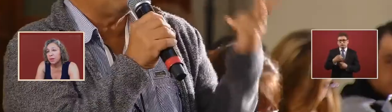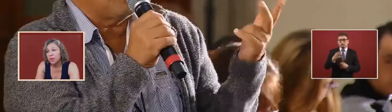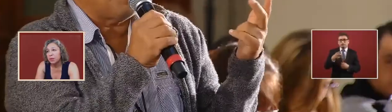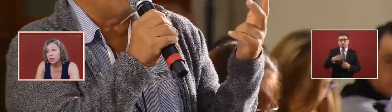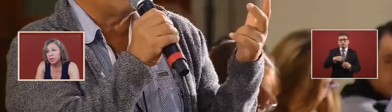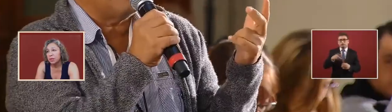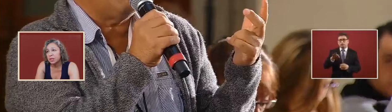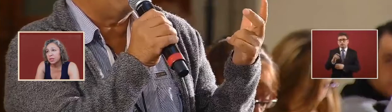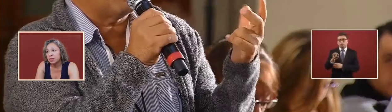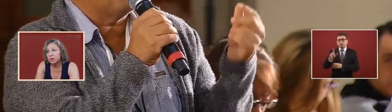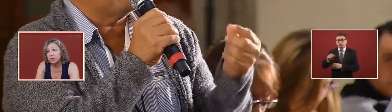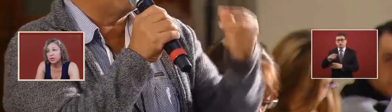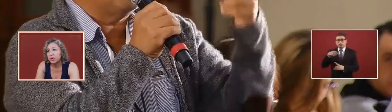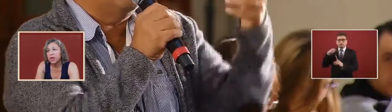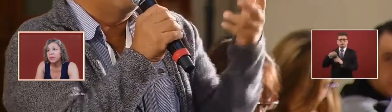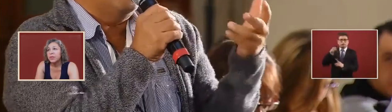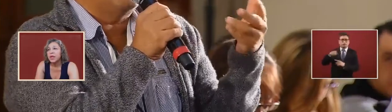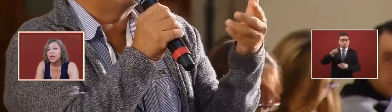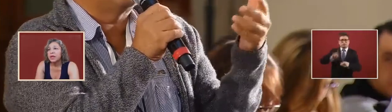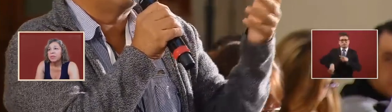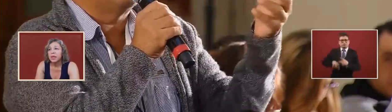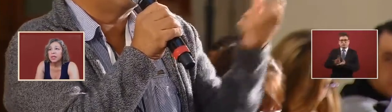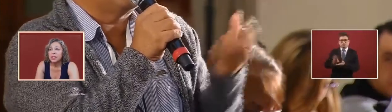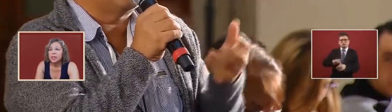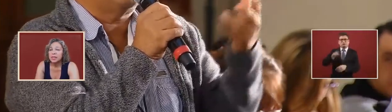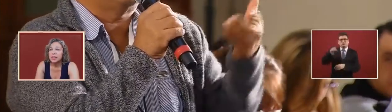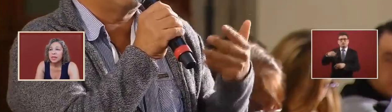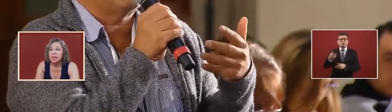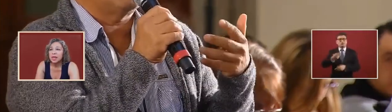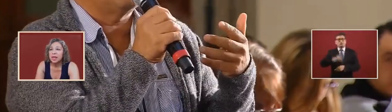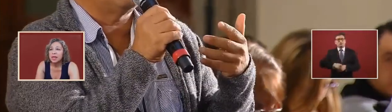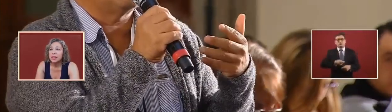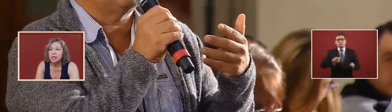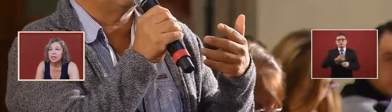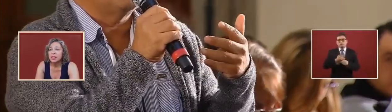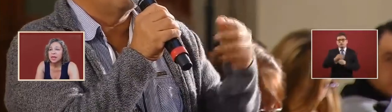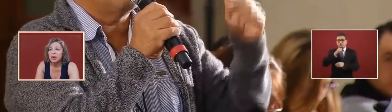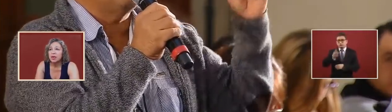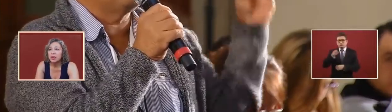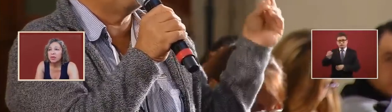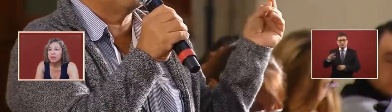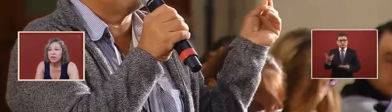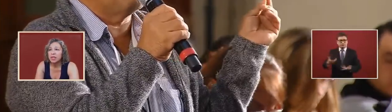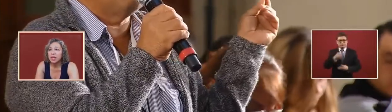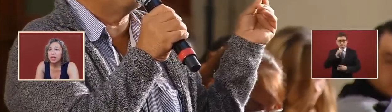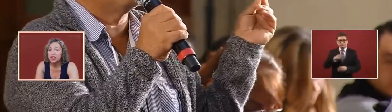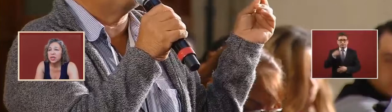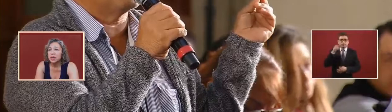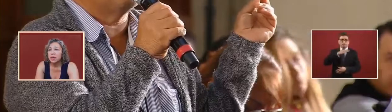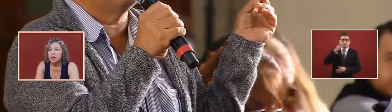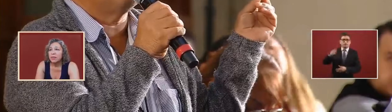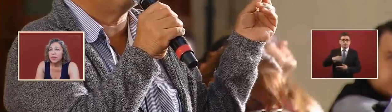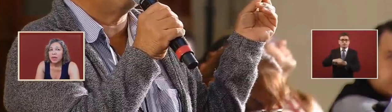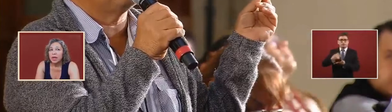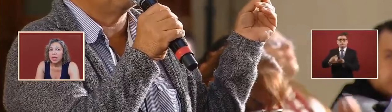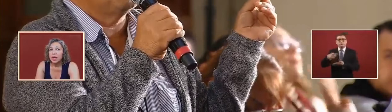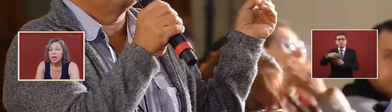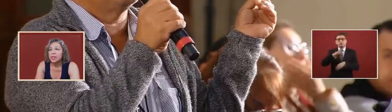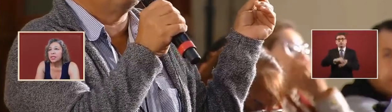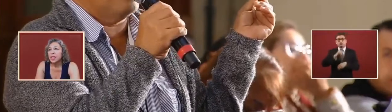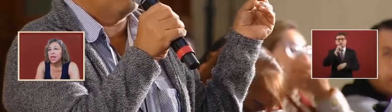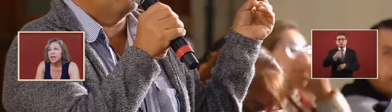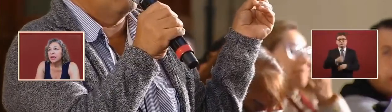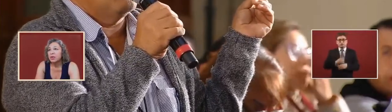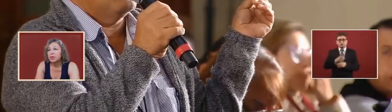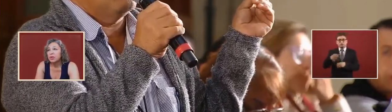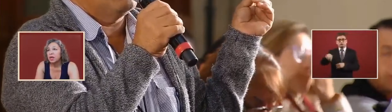i'm going to be meeting with the district attorney because they say that he does not order the investigation and